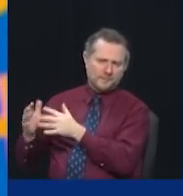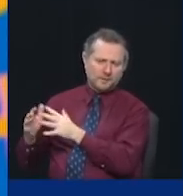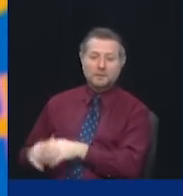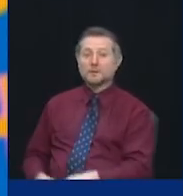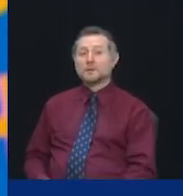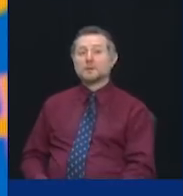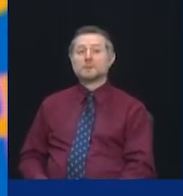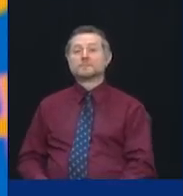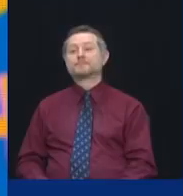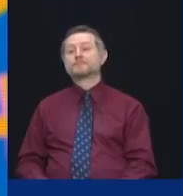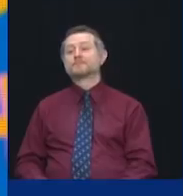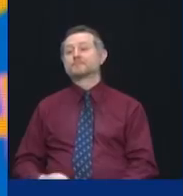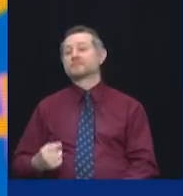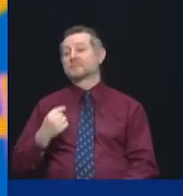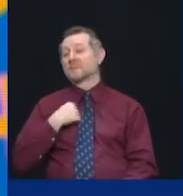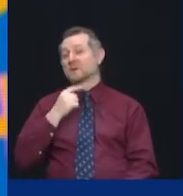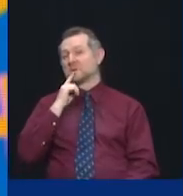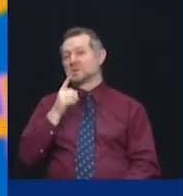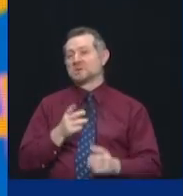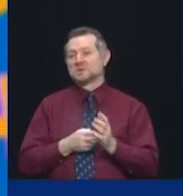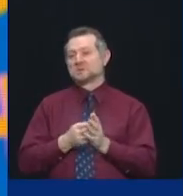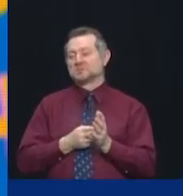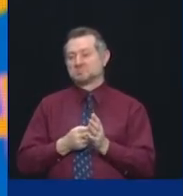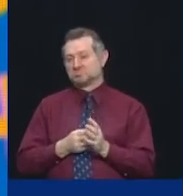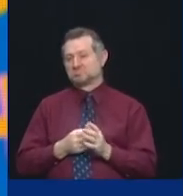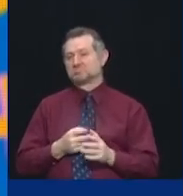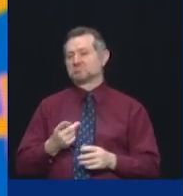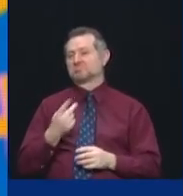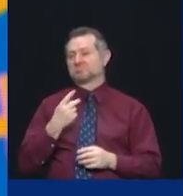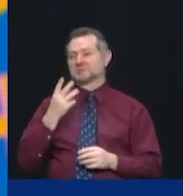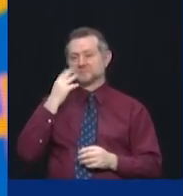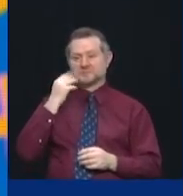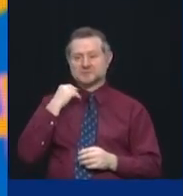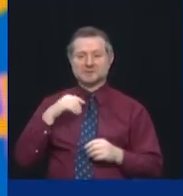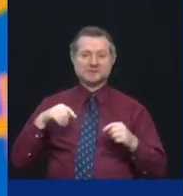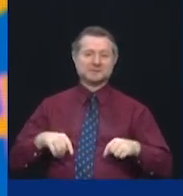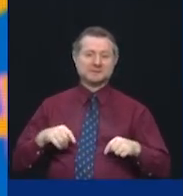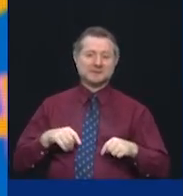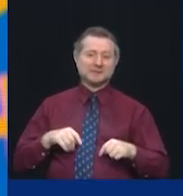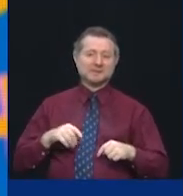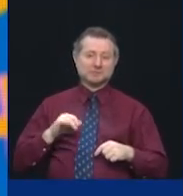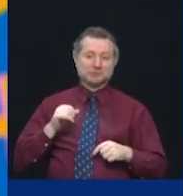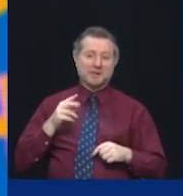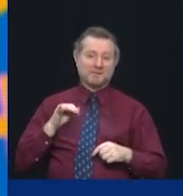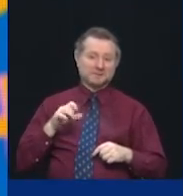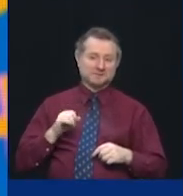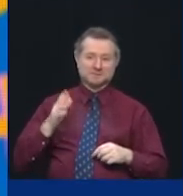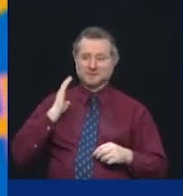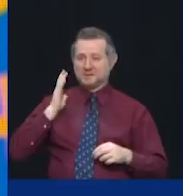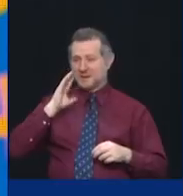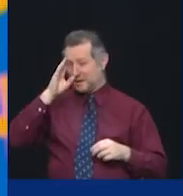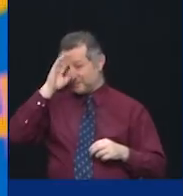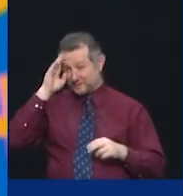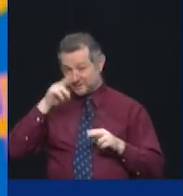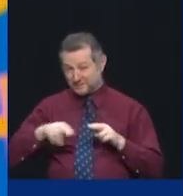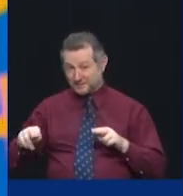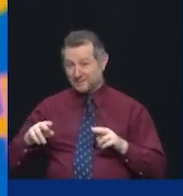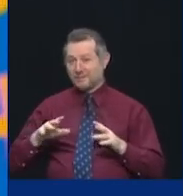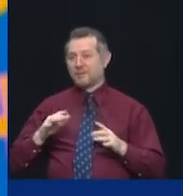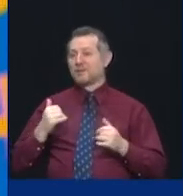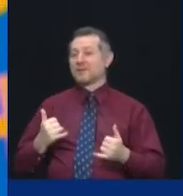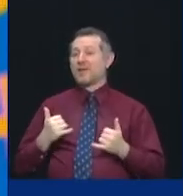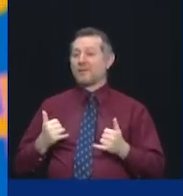The reality for us as we went through our period of being a hospital and now still in our period of being a vaccination center is that